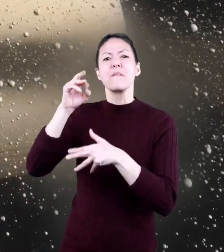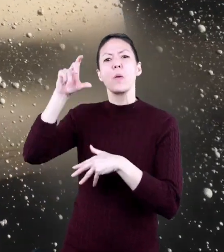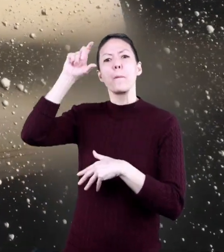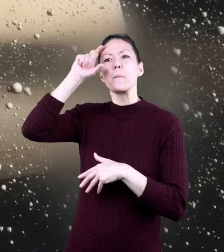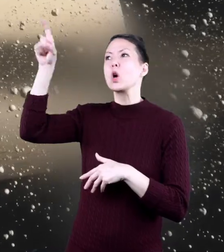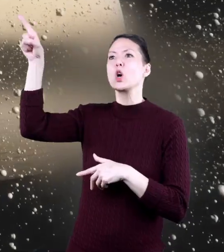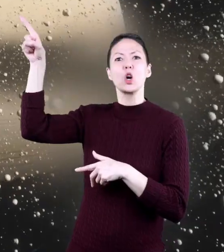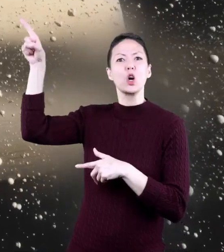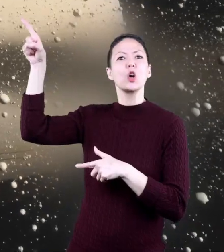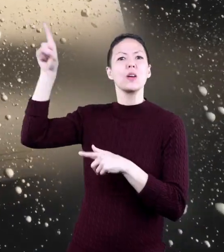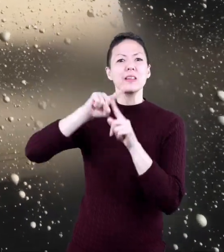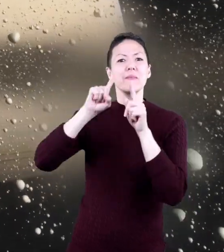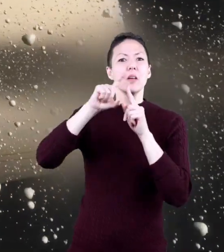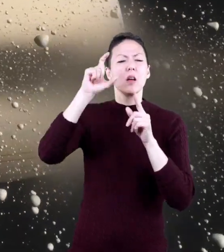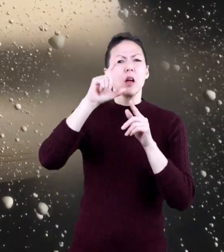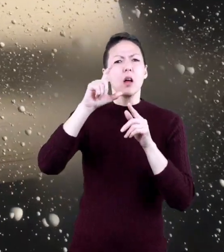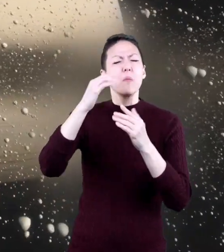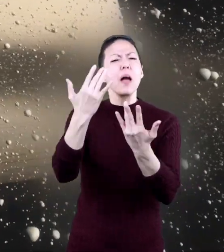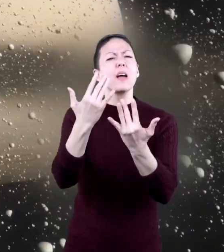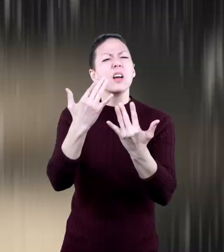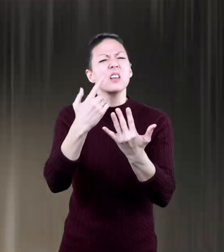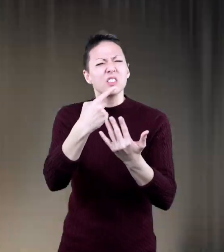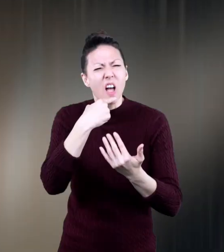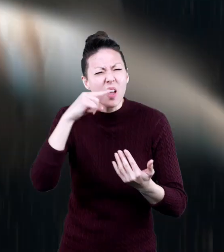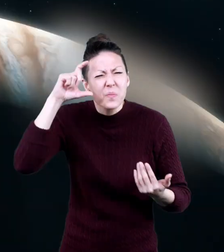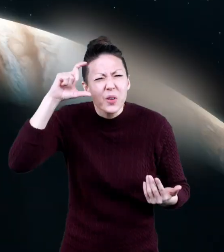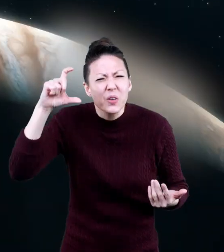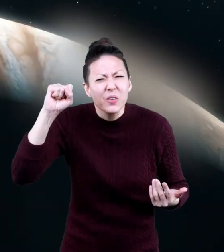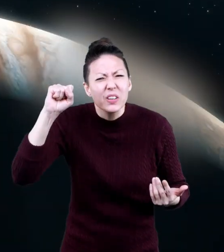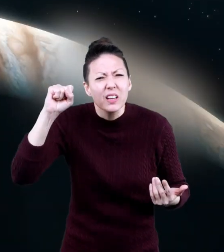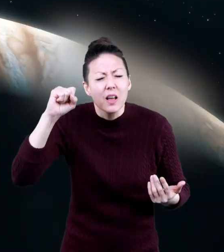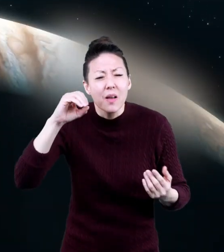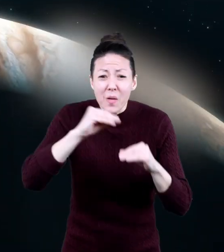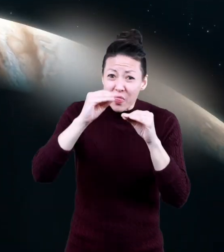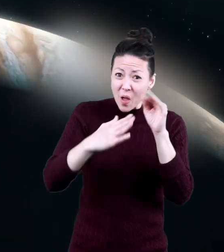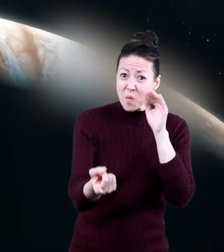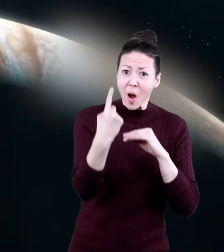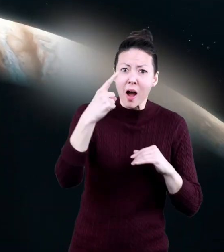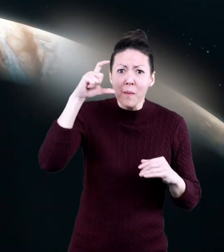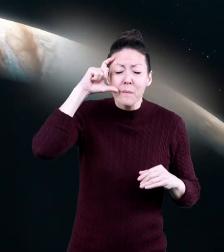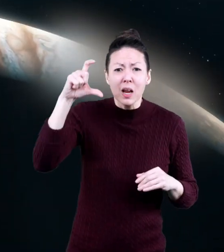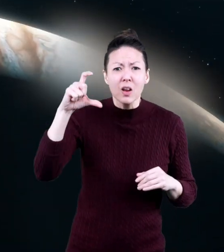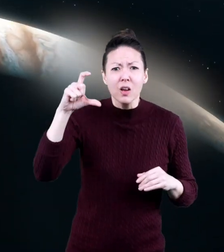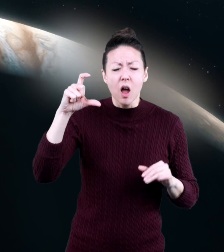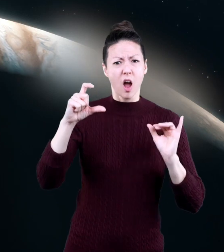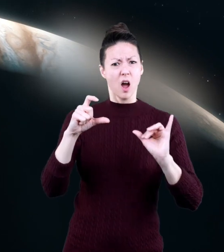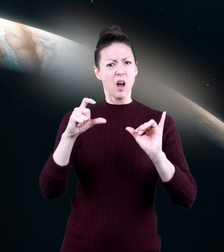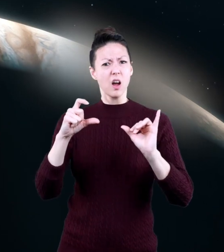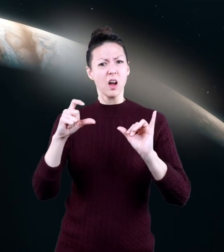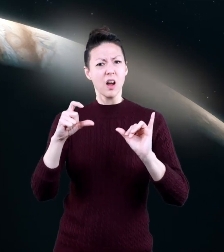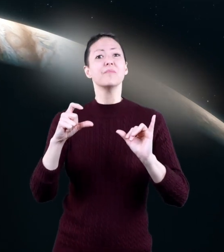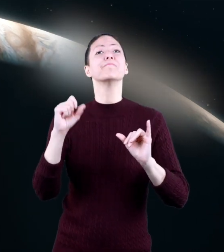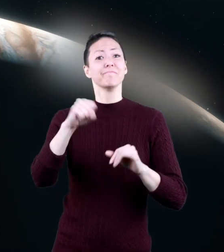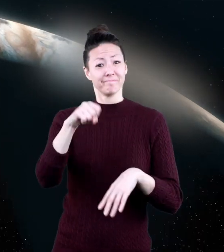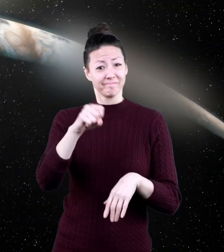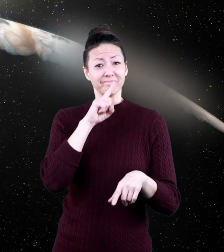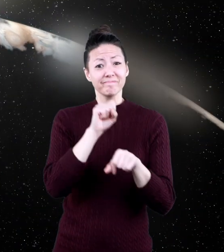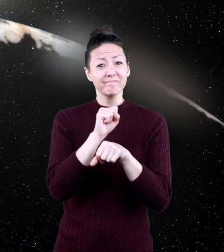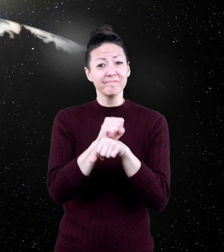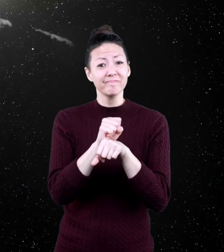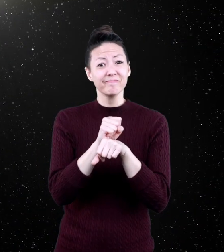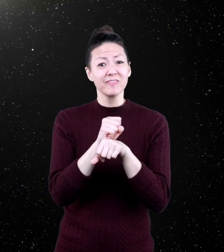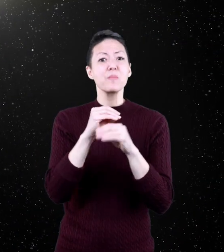moons. Hold on. Did we just say moons? Like, more than one? Yep!